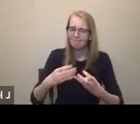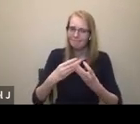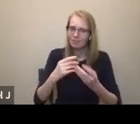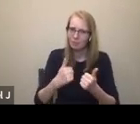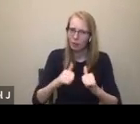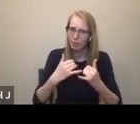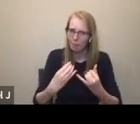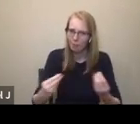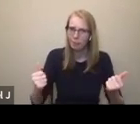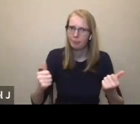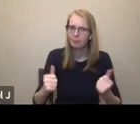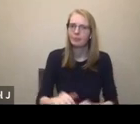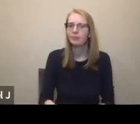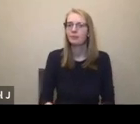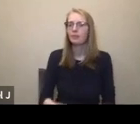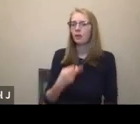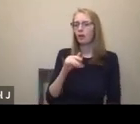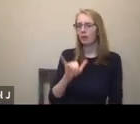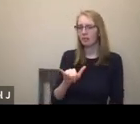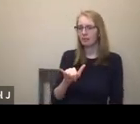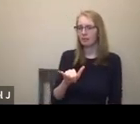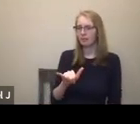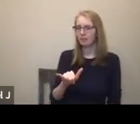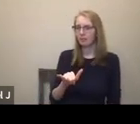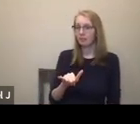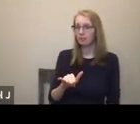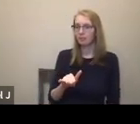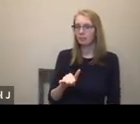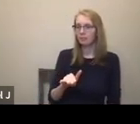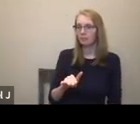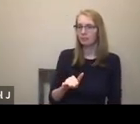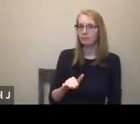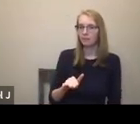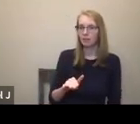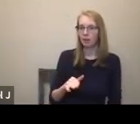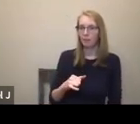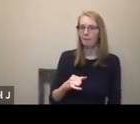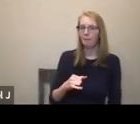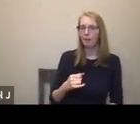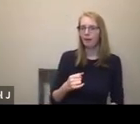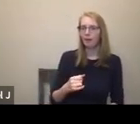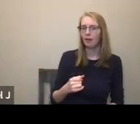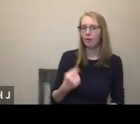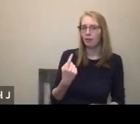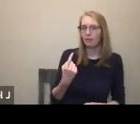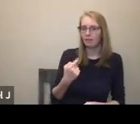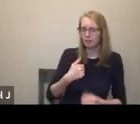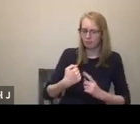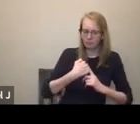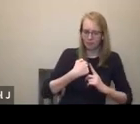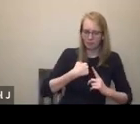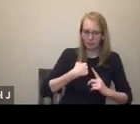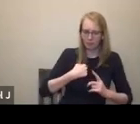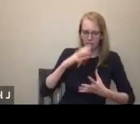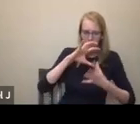Yeah. And one of the things that really stands out to me about collective wellness as a concept is the embedding